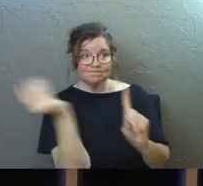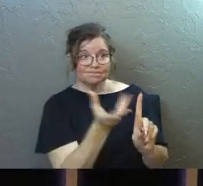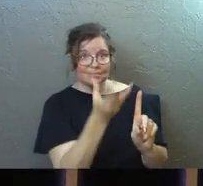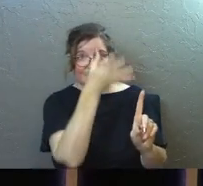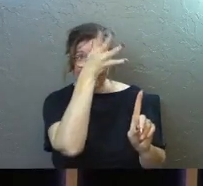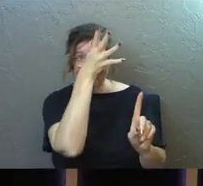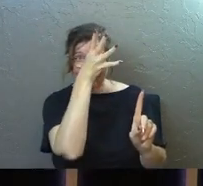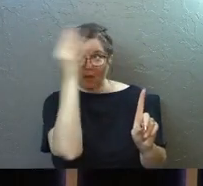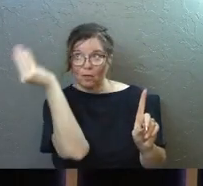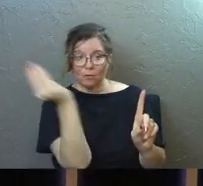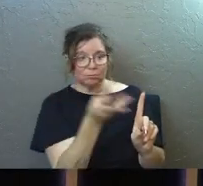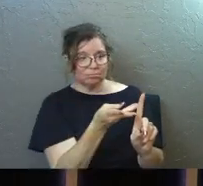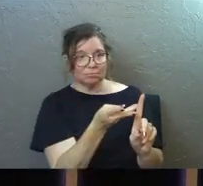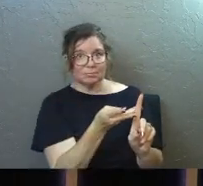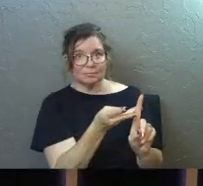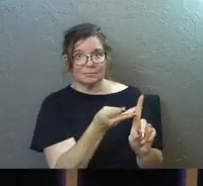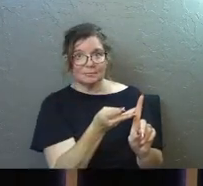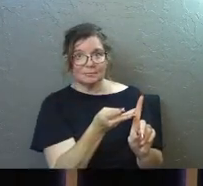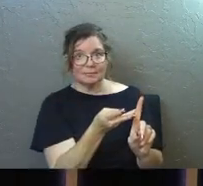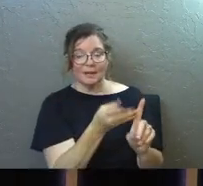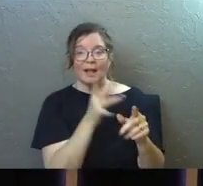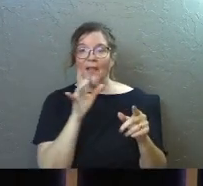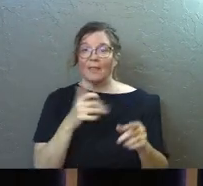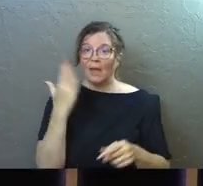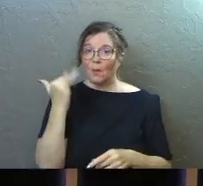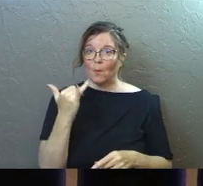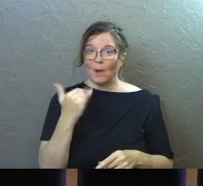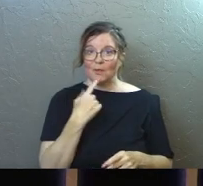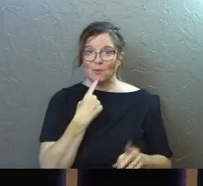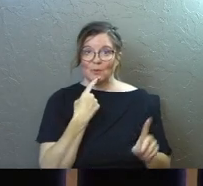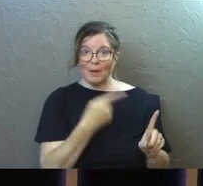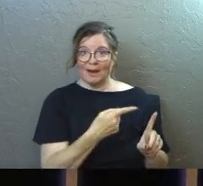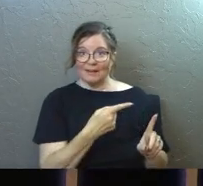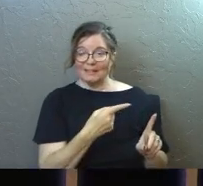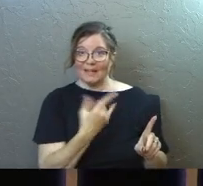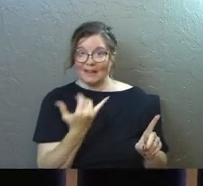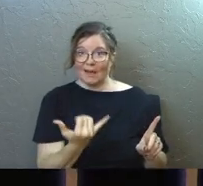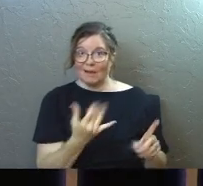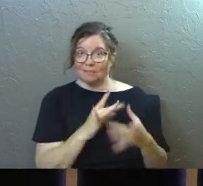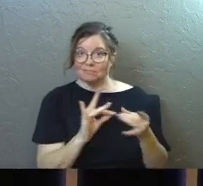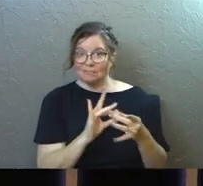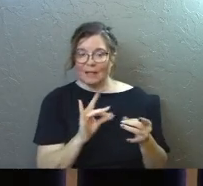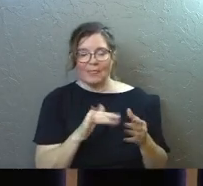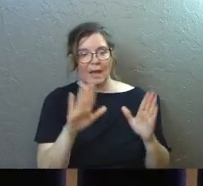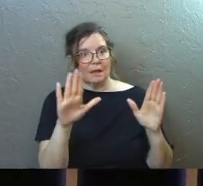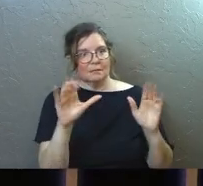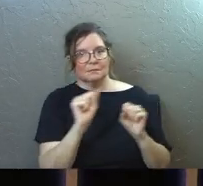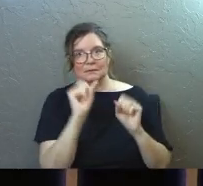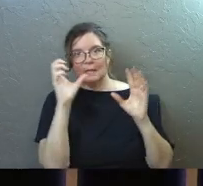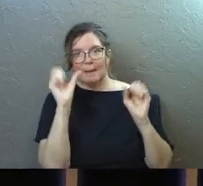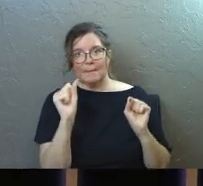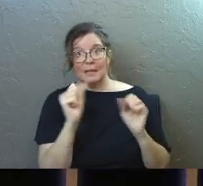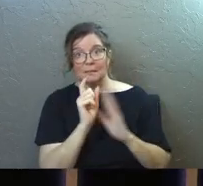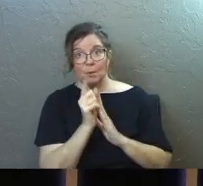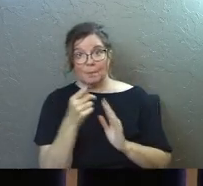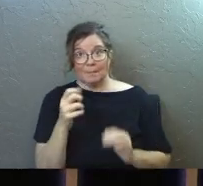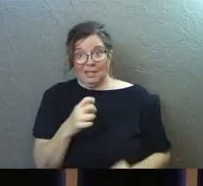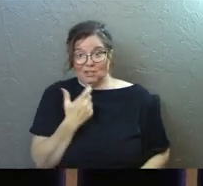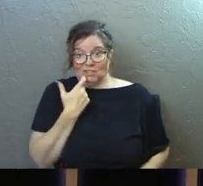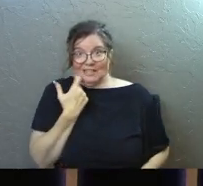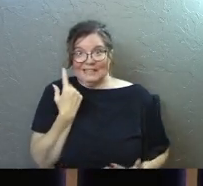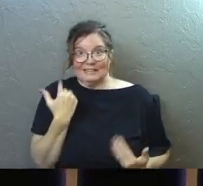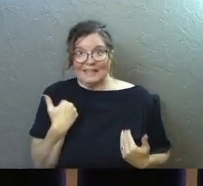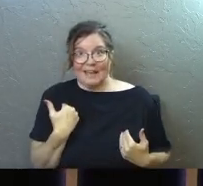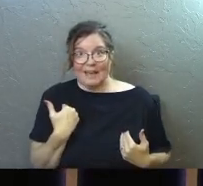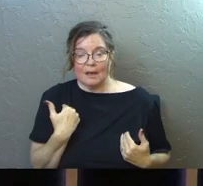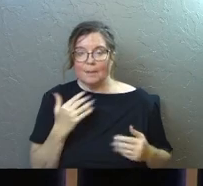brain by God, the father. And that's why you're saying it right now. That's an amazing moment that Peter just had.